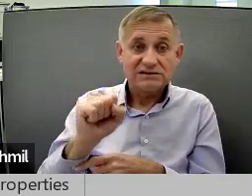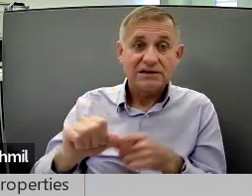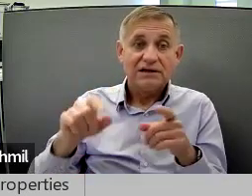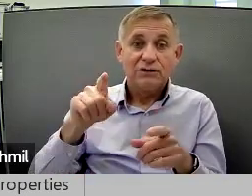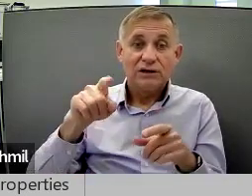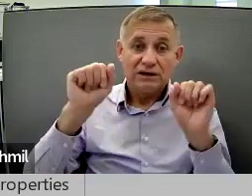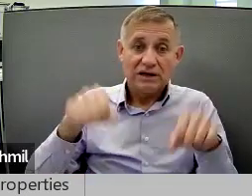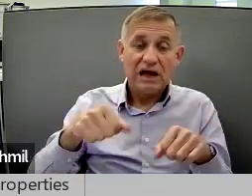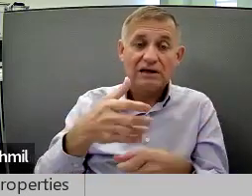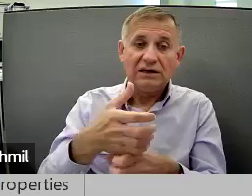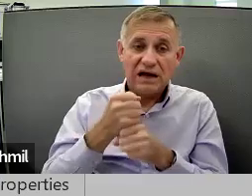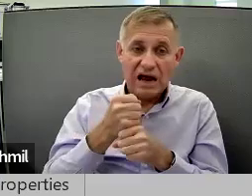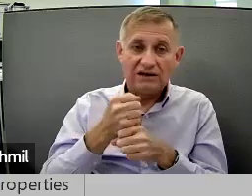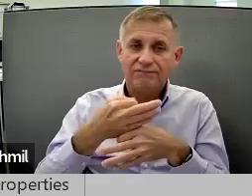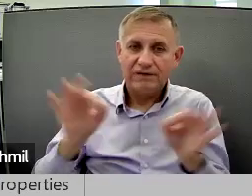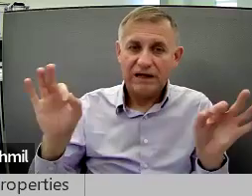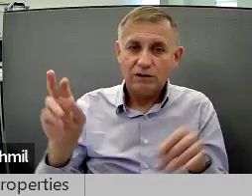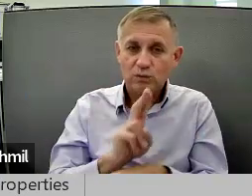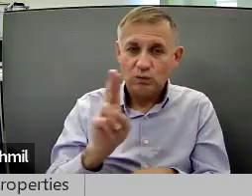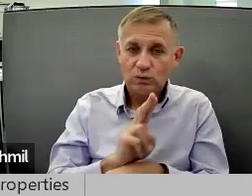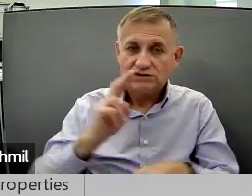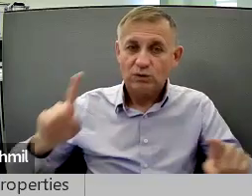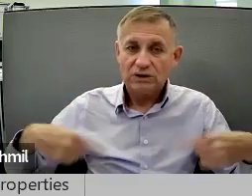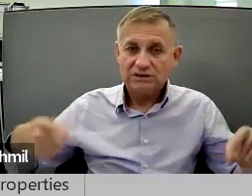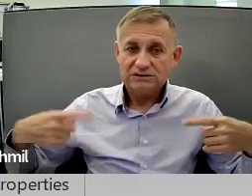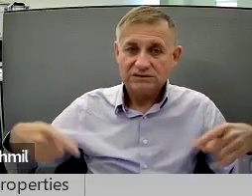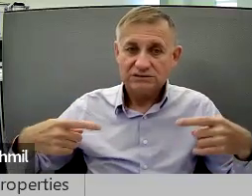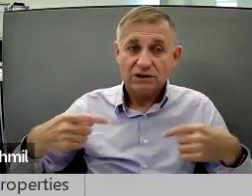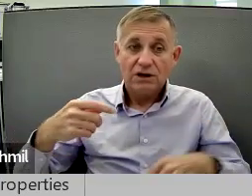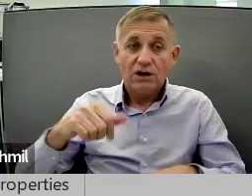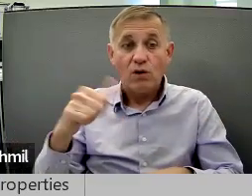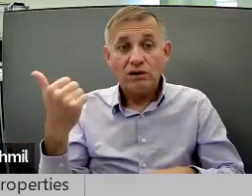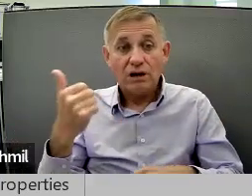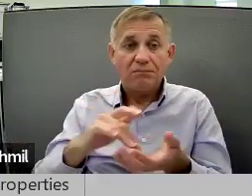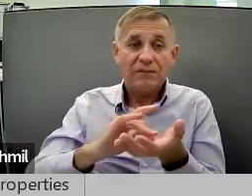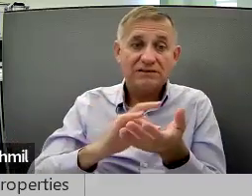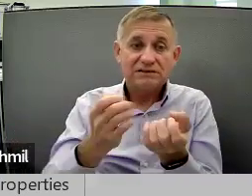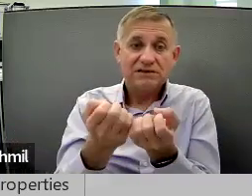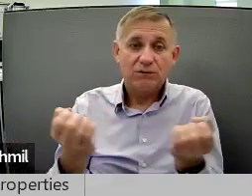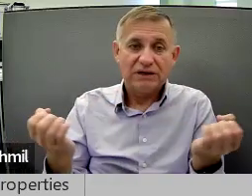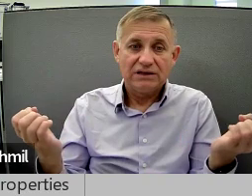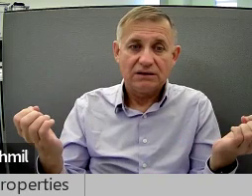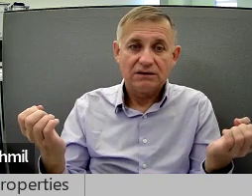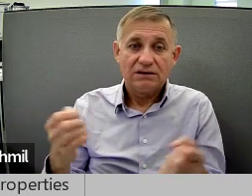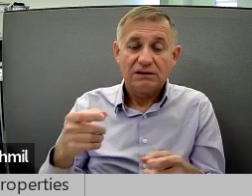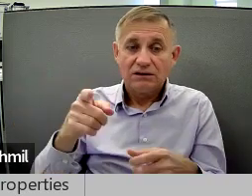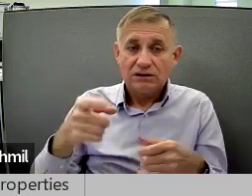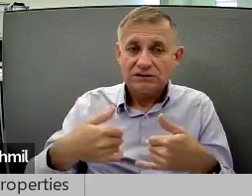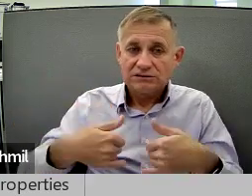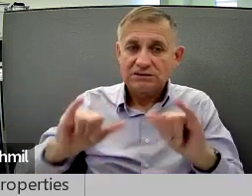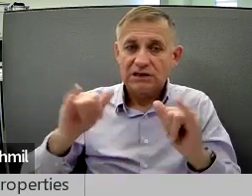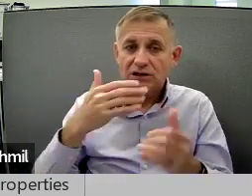Retreads. At Retreads, you can get free used wheelchairs and other medical equipment